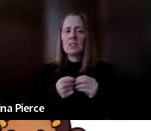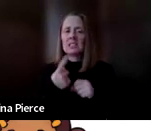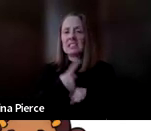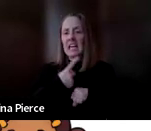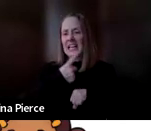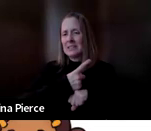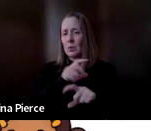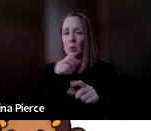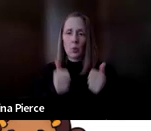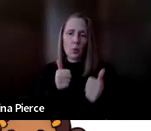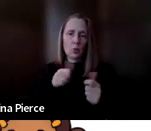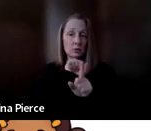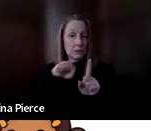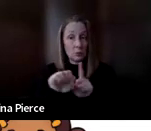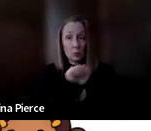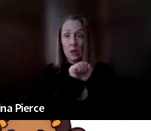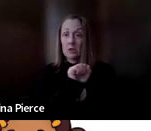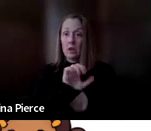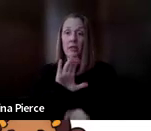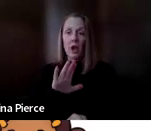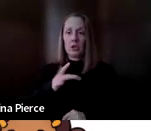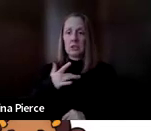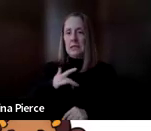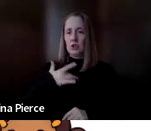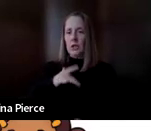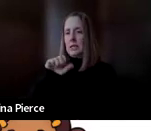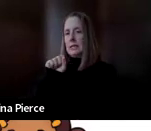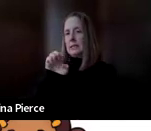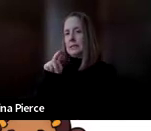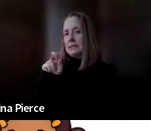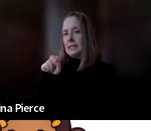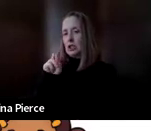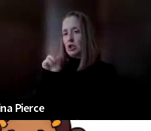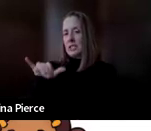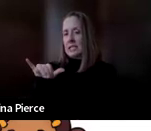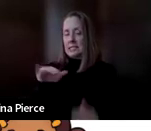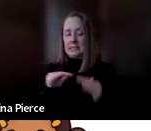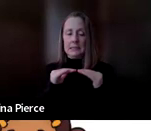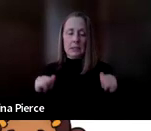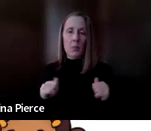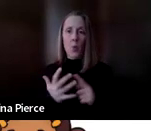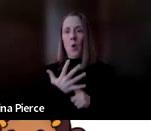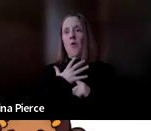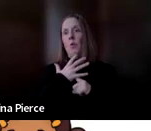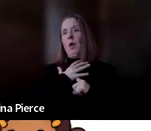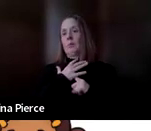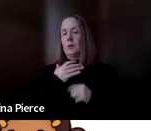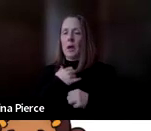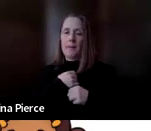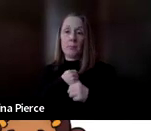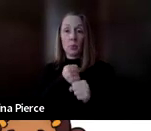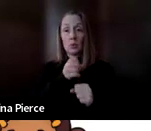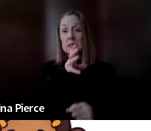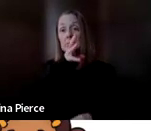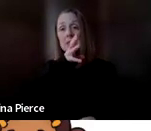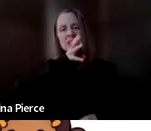where they might their sensory systems might be overwhelmed and producing speech might just feel